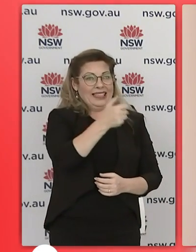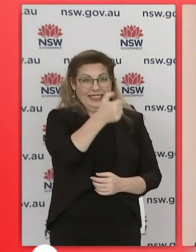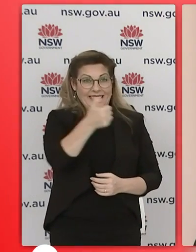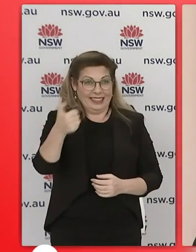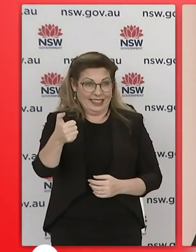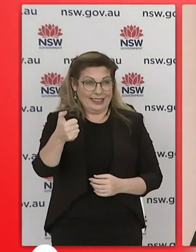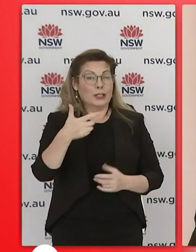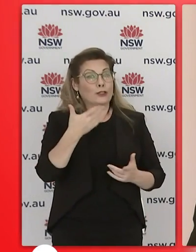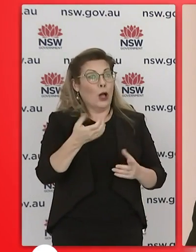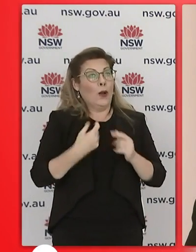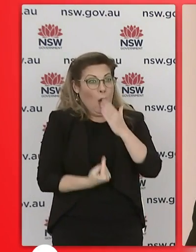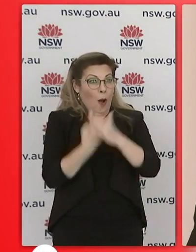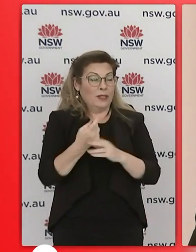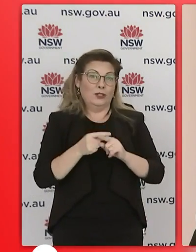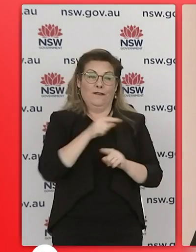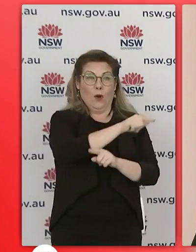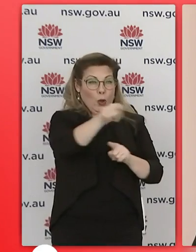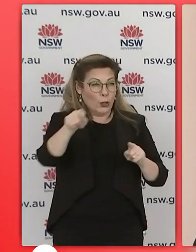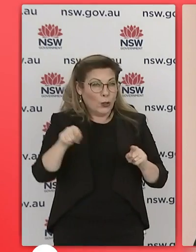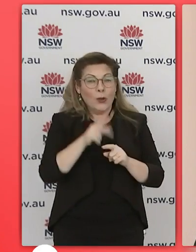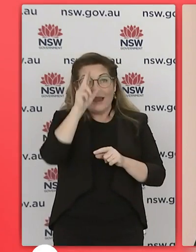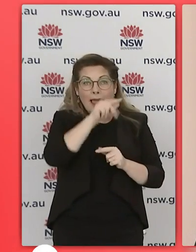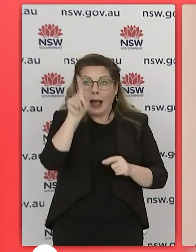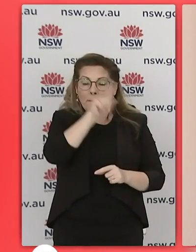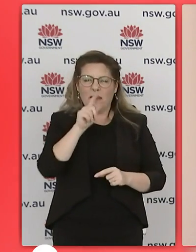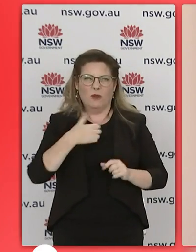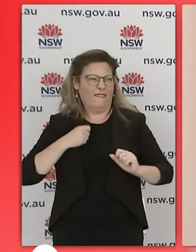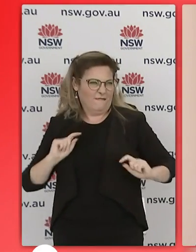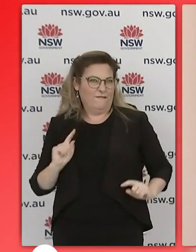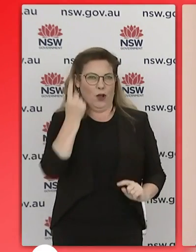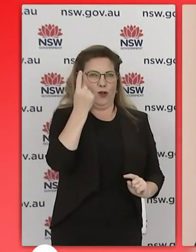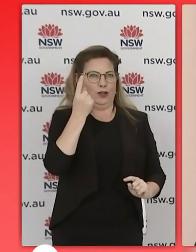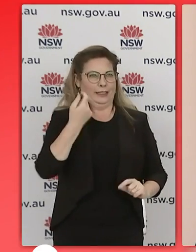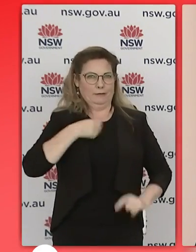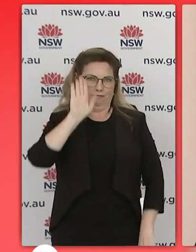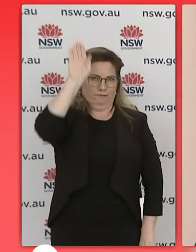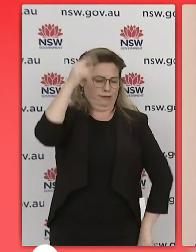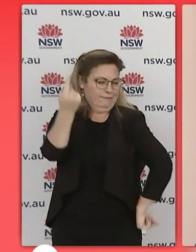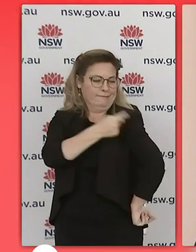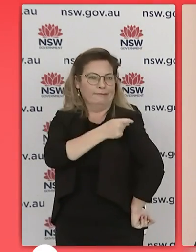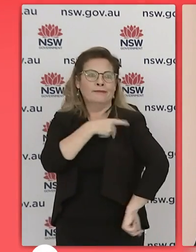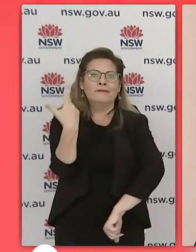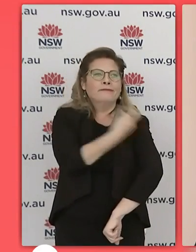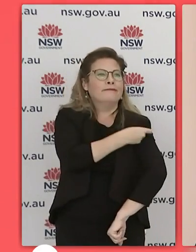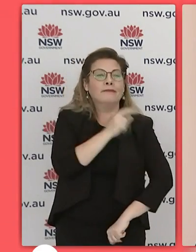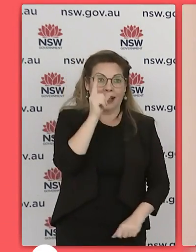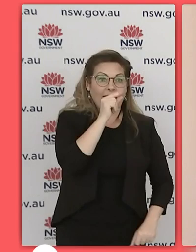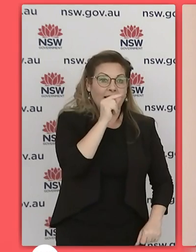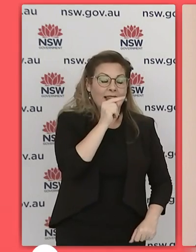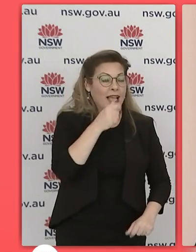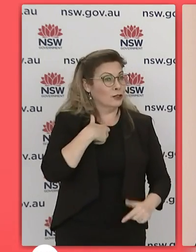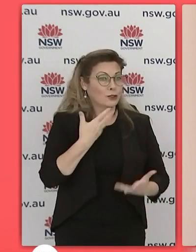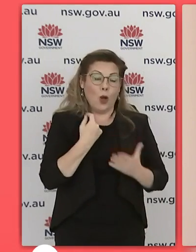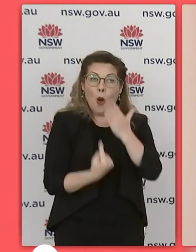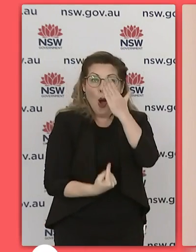really go for gold it's a star next week you're getting an opportunity that so many others haven't yet managed to achieve and it's there for you and it's there for